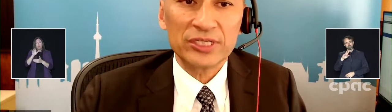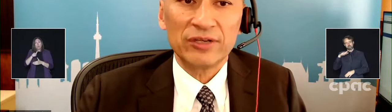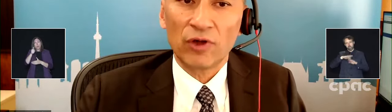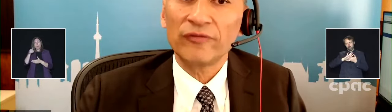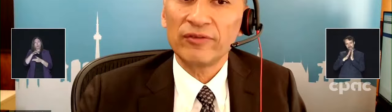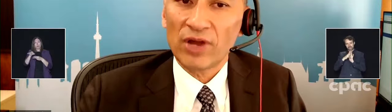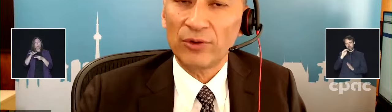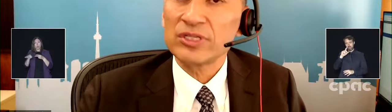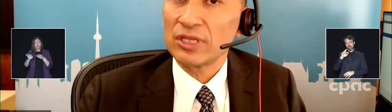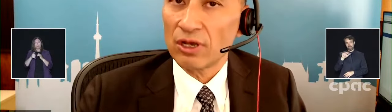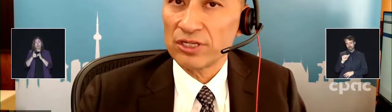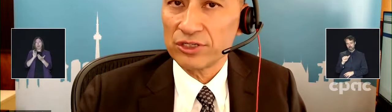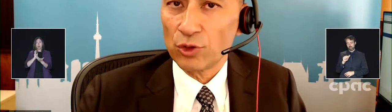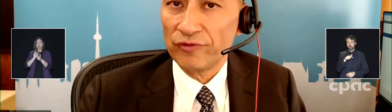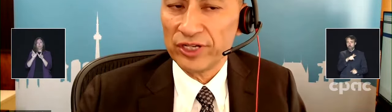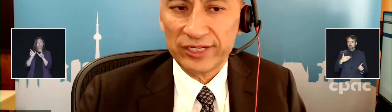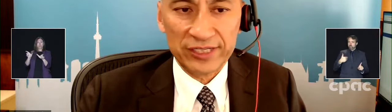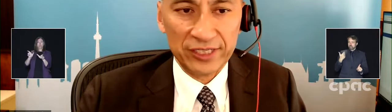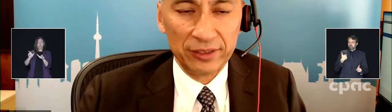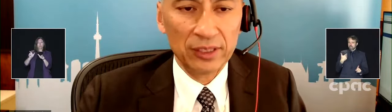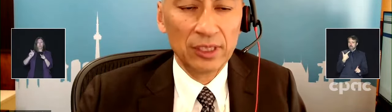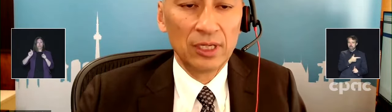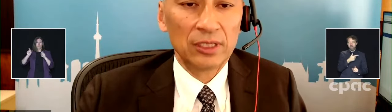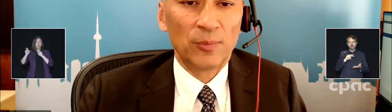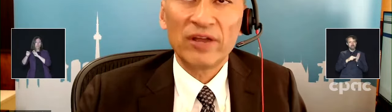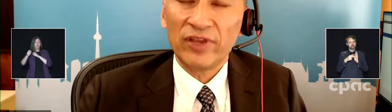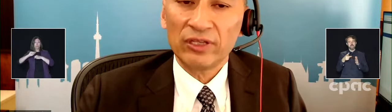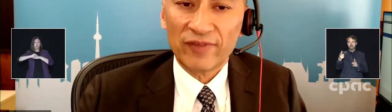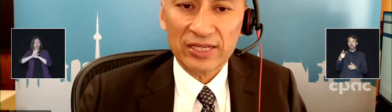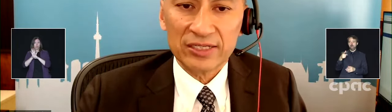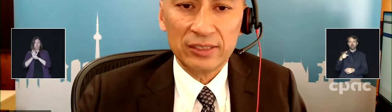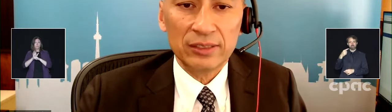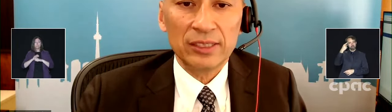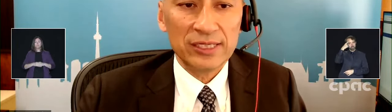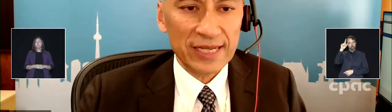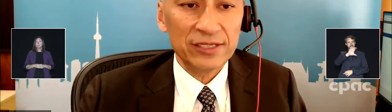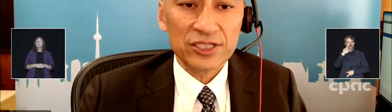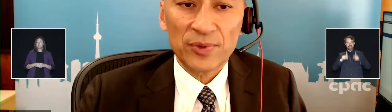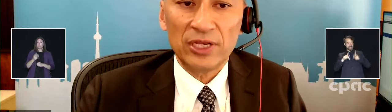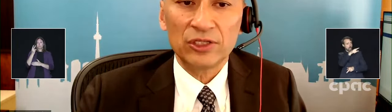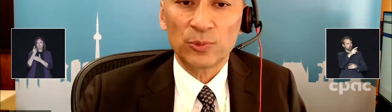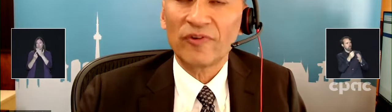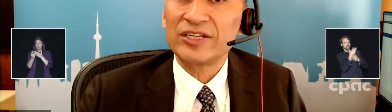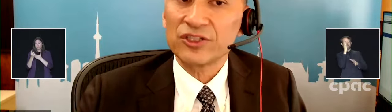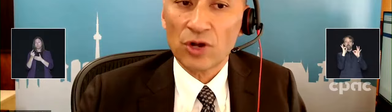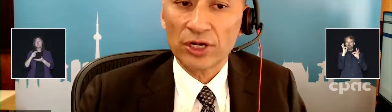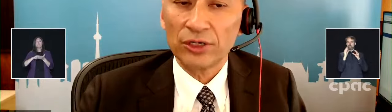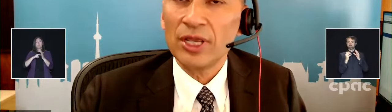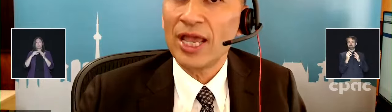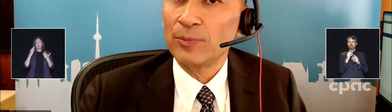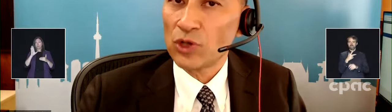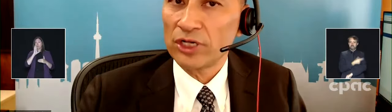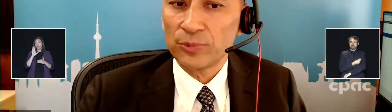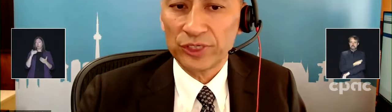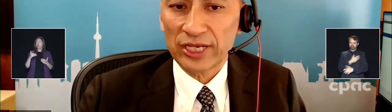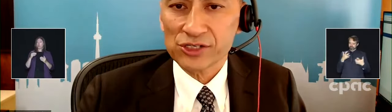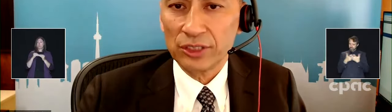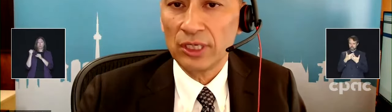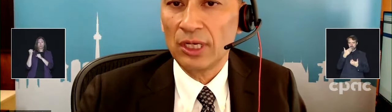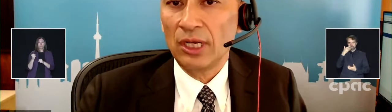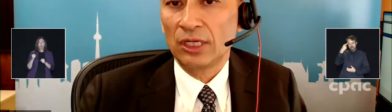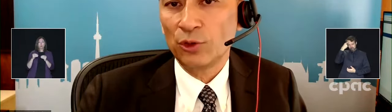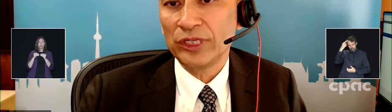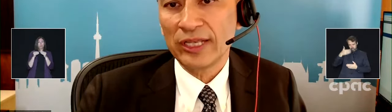to address the evolving virus that causes COVID-19. The bivalent vaccine is anticipated to provide stronger and broader